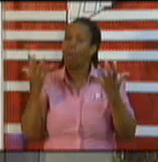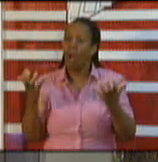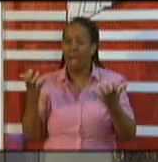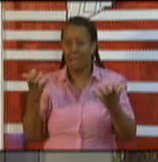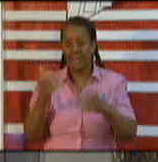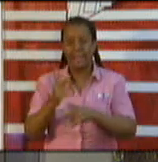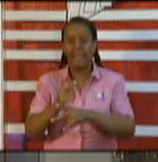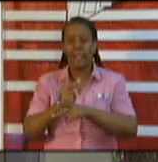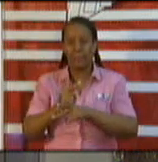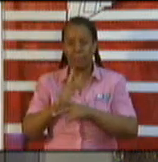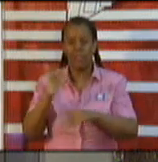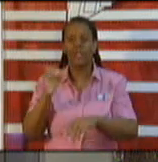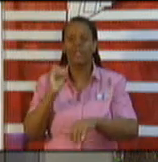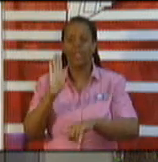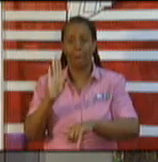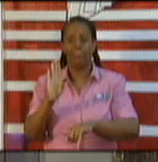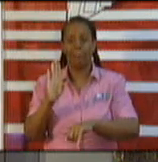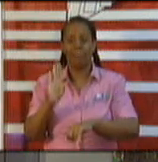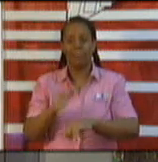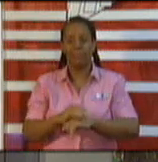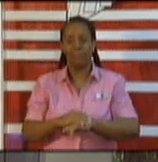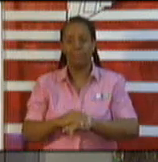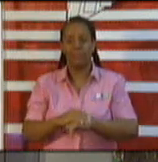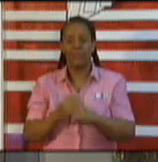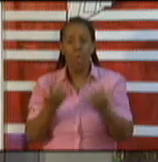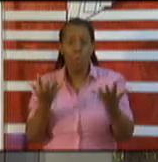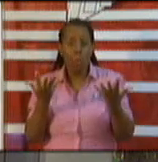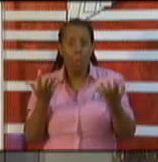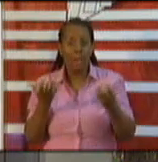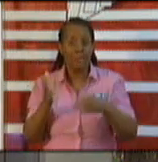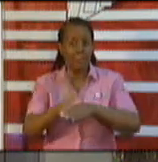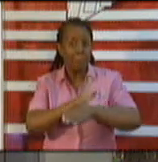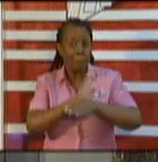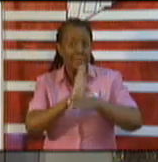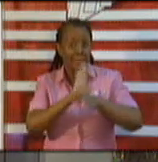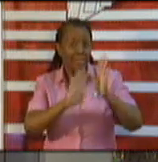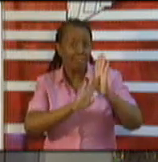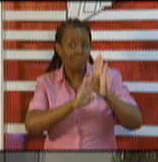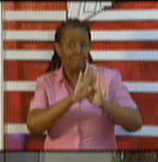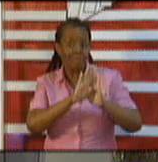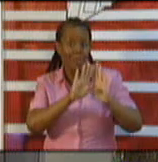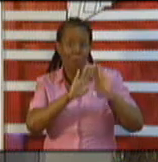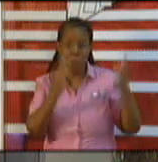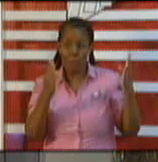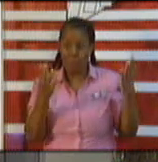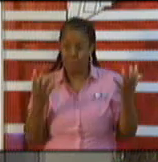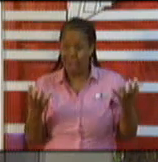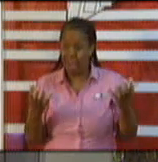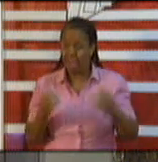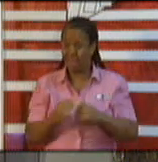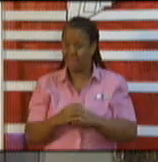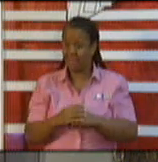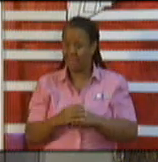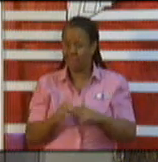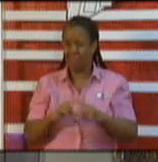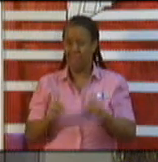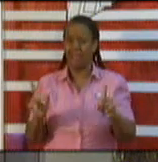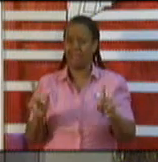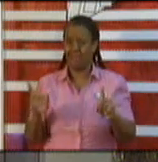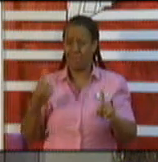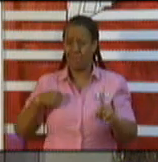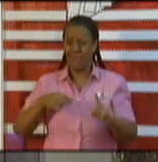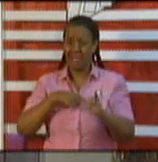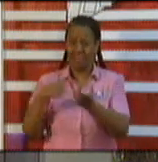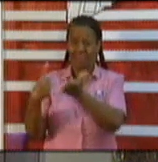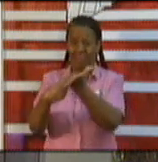don't want to curtail business activity. But as we discussed on Saturday, the reports coming from